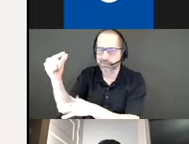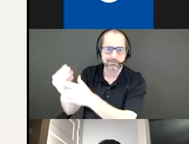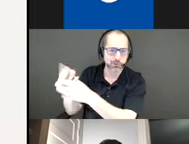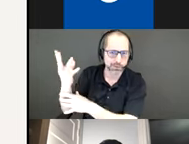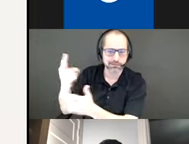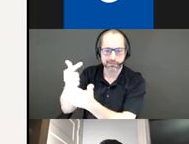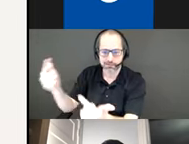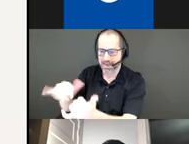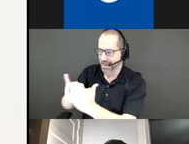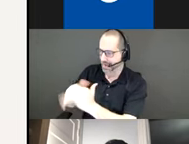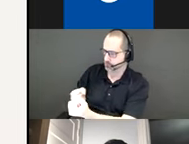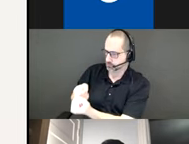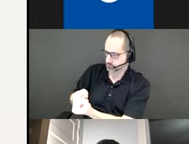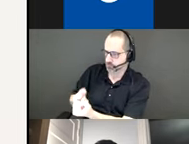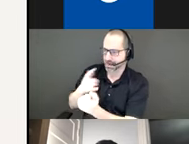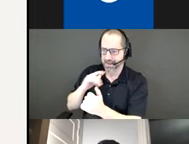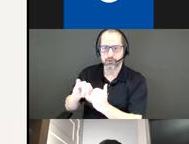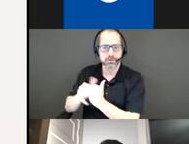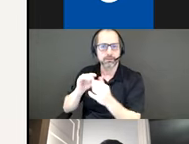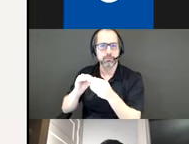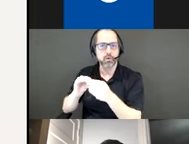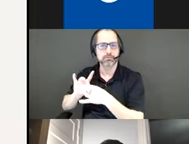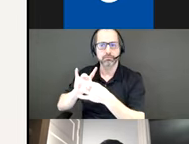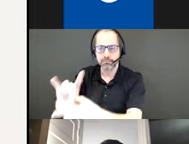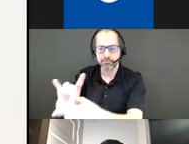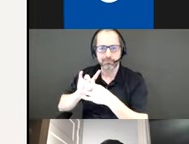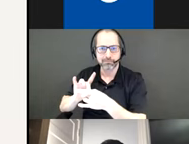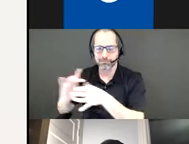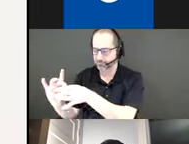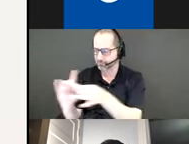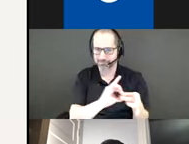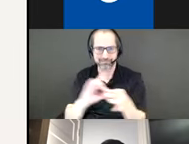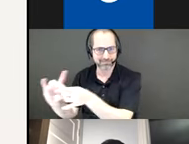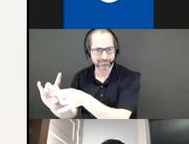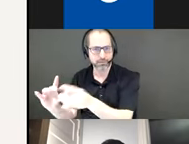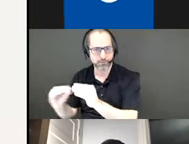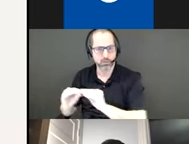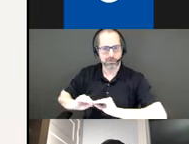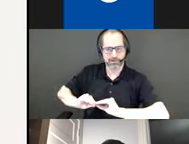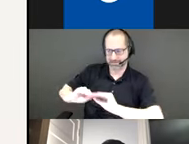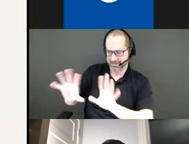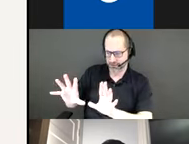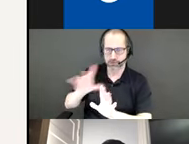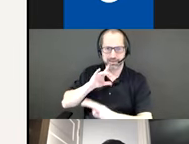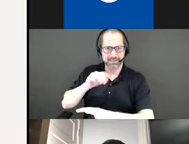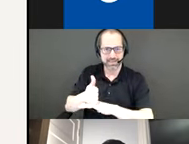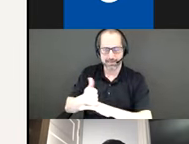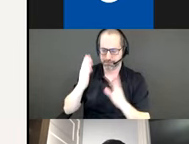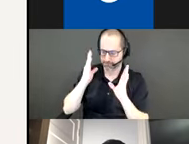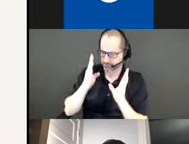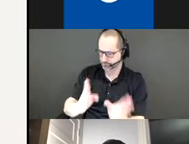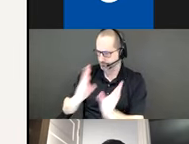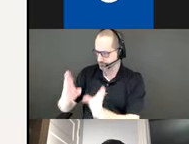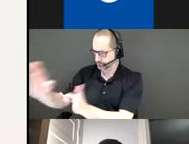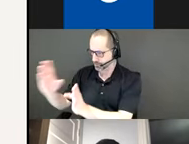that are being made across the city in a more defined way and creating a pattern where movement and